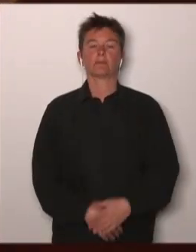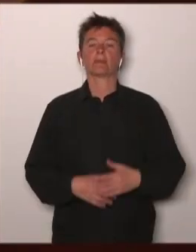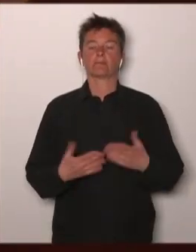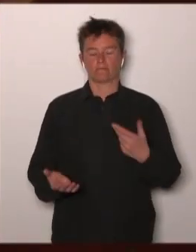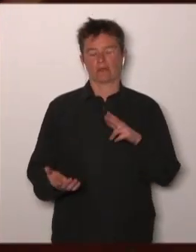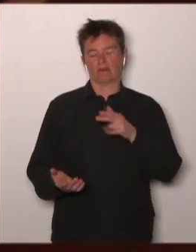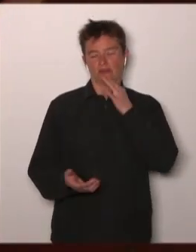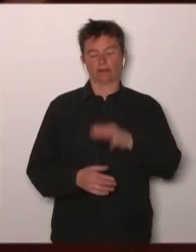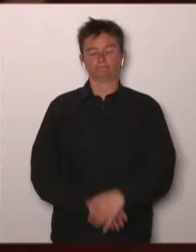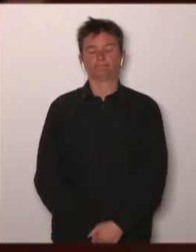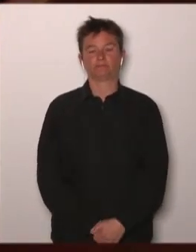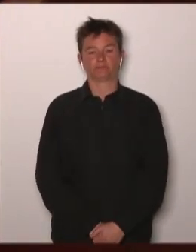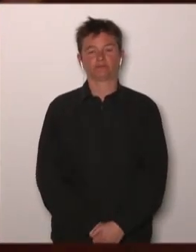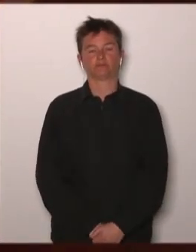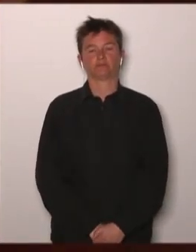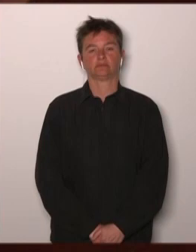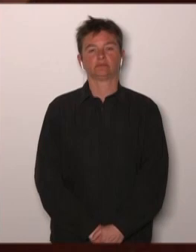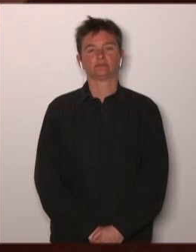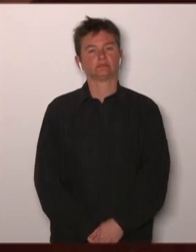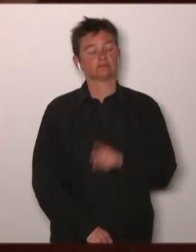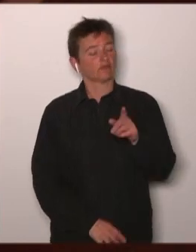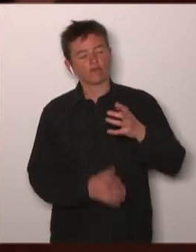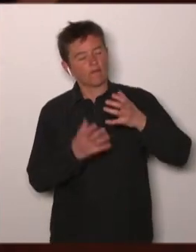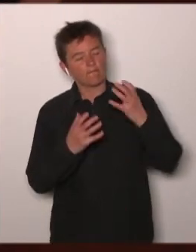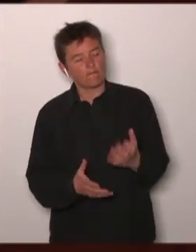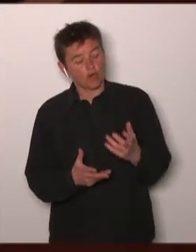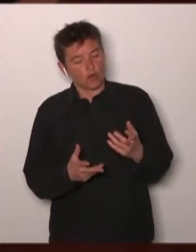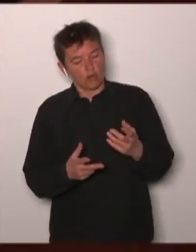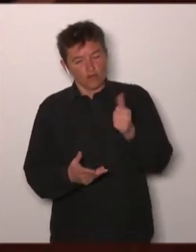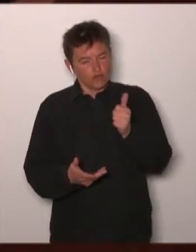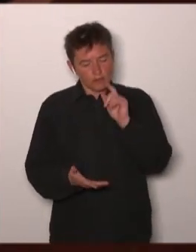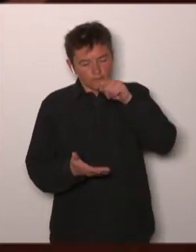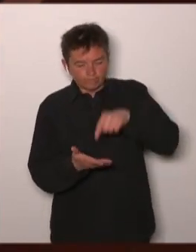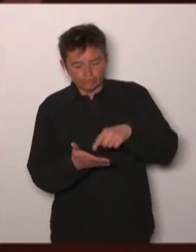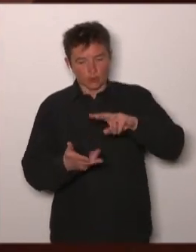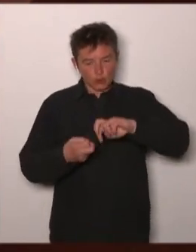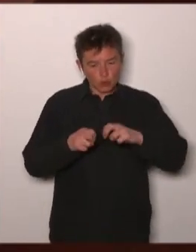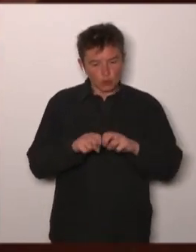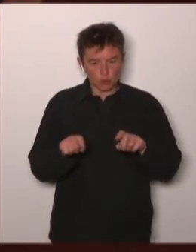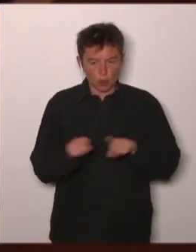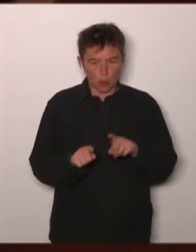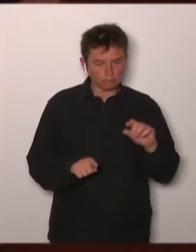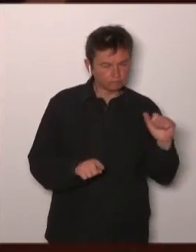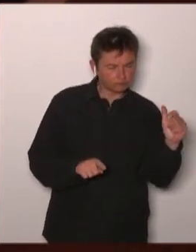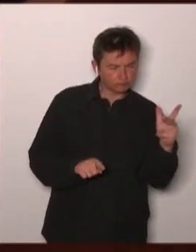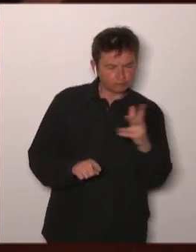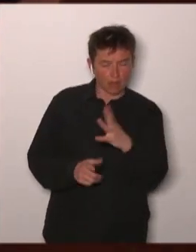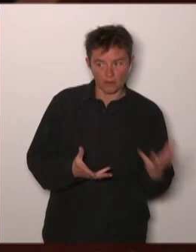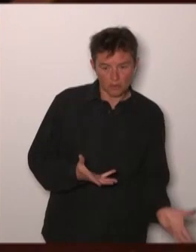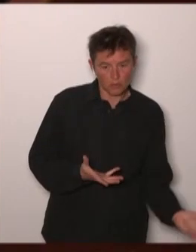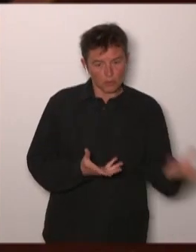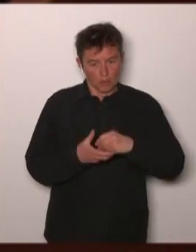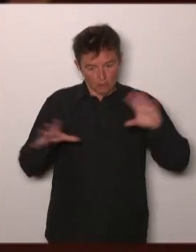is that you want a structure that gather the actors to find new organizations means you have researchers